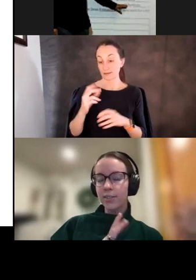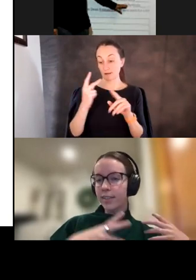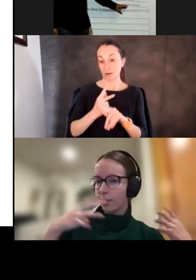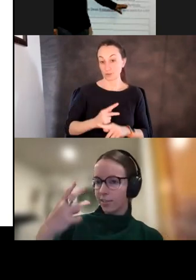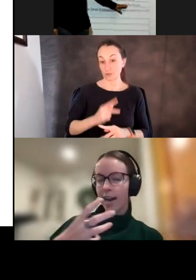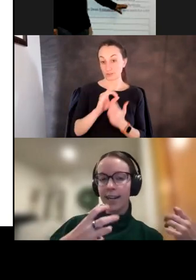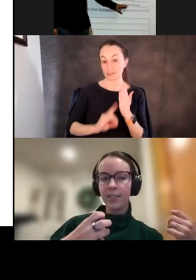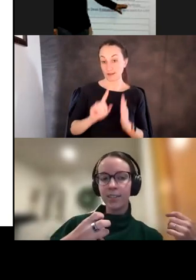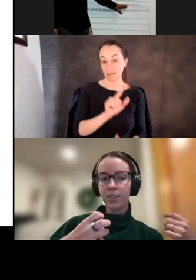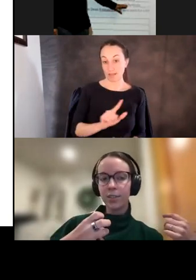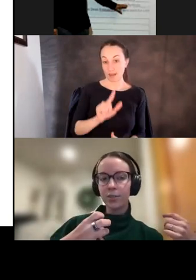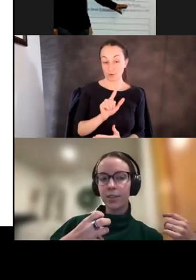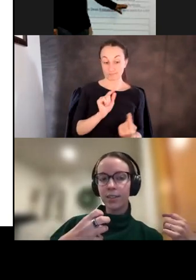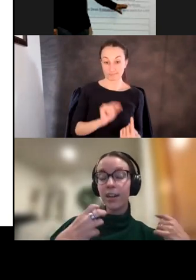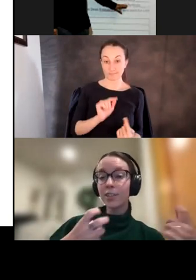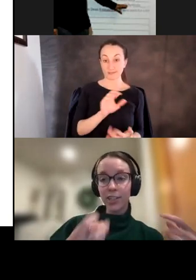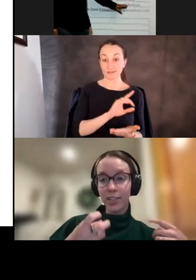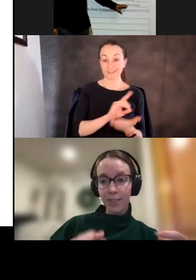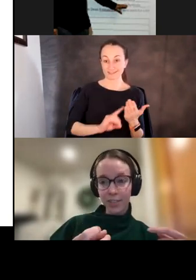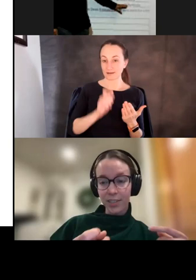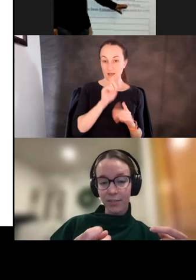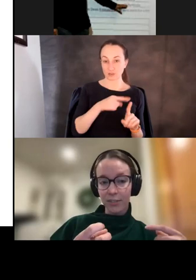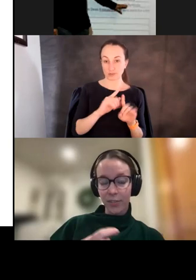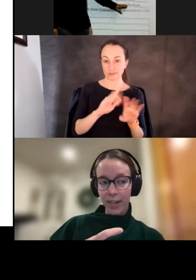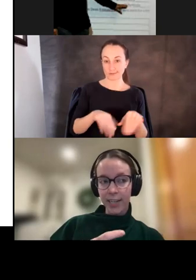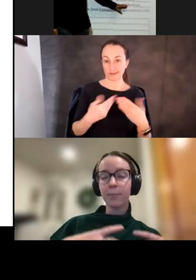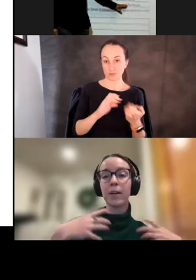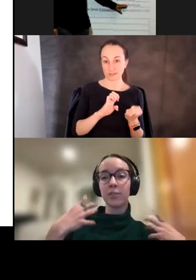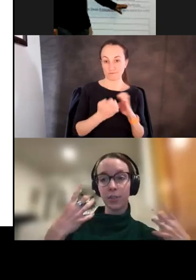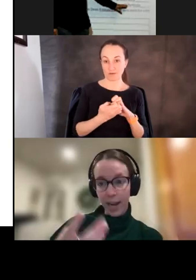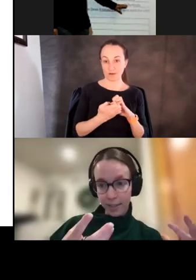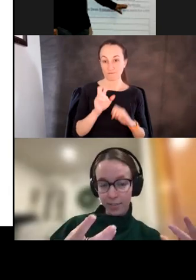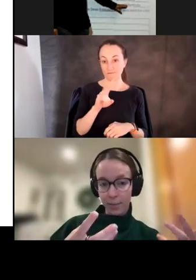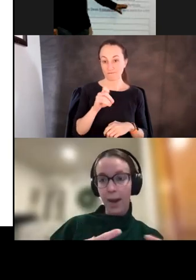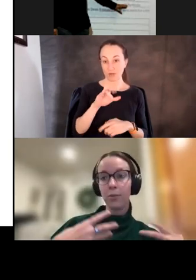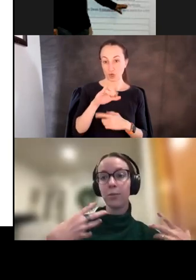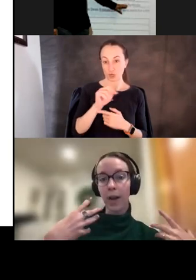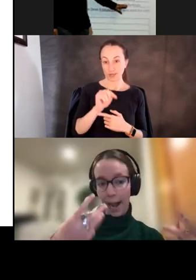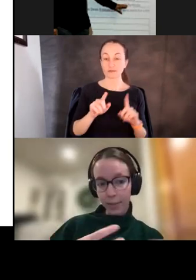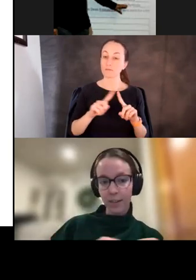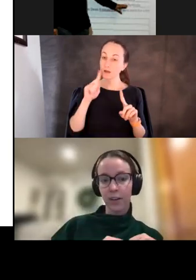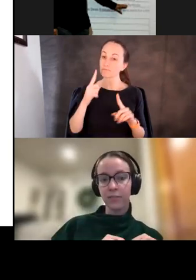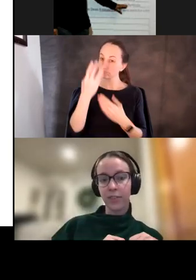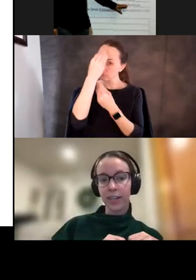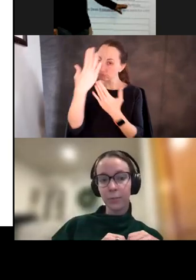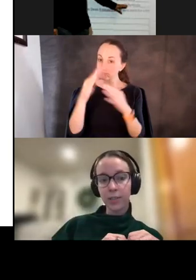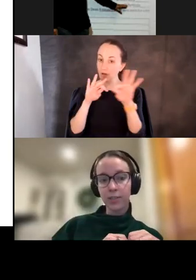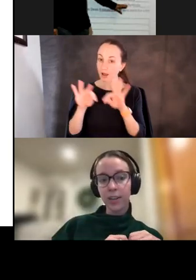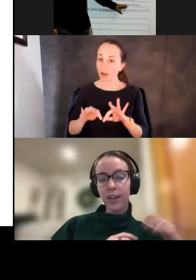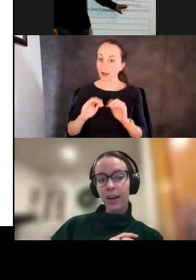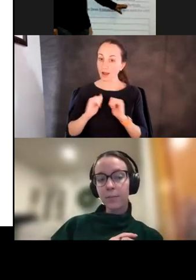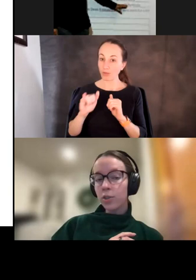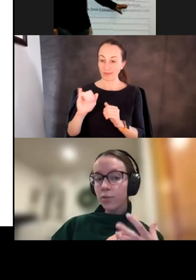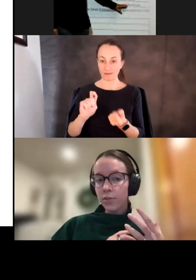libraries that are designed to not just give us an evolved variant, but also tell us about how that evolved variant